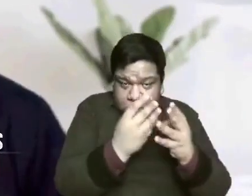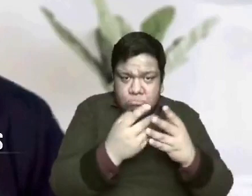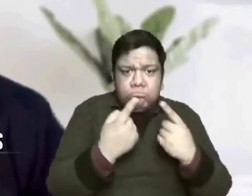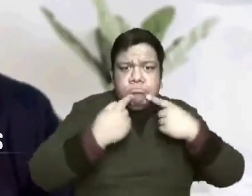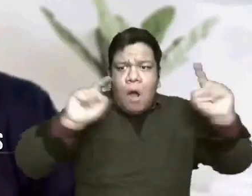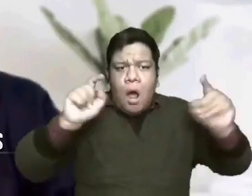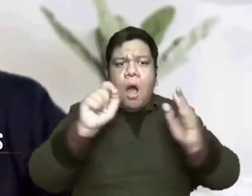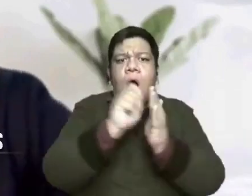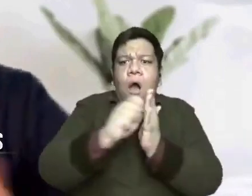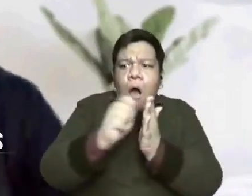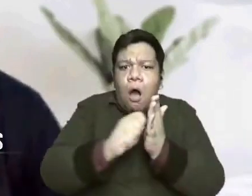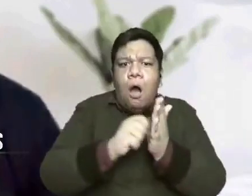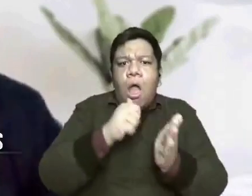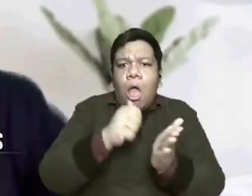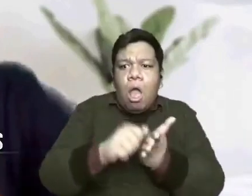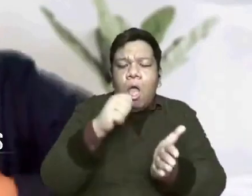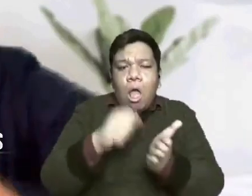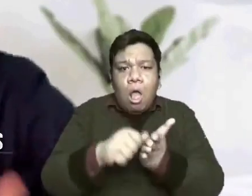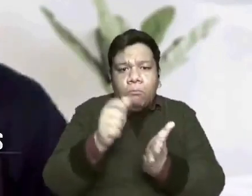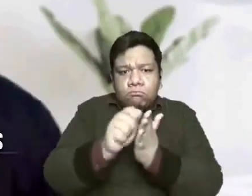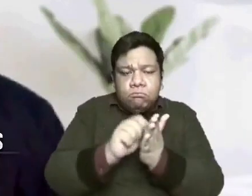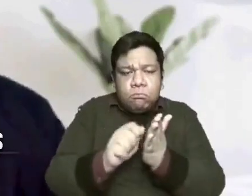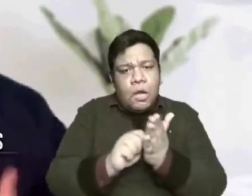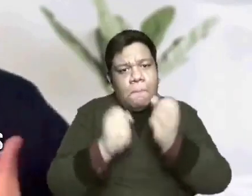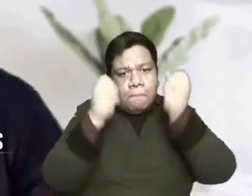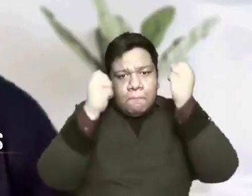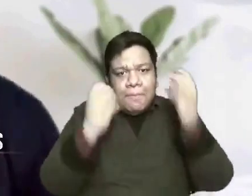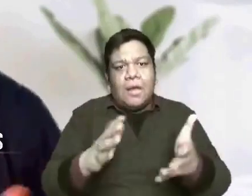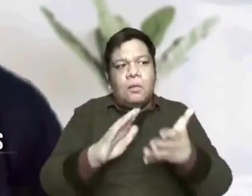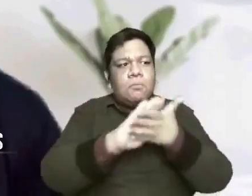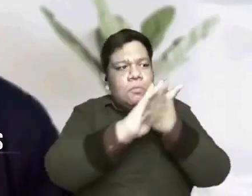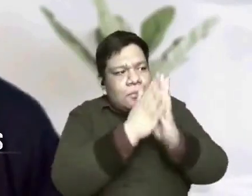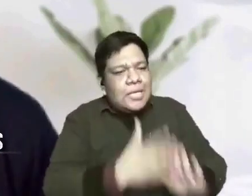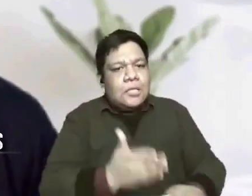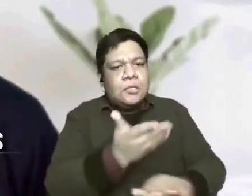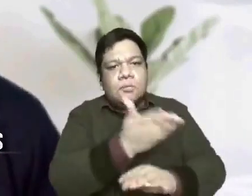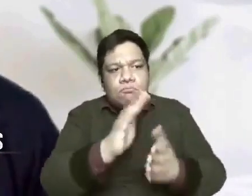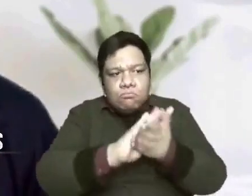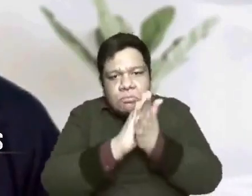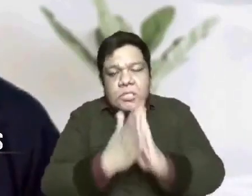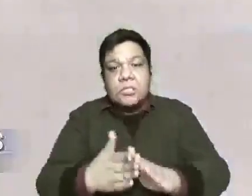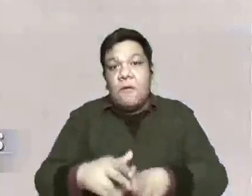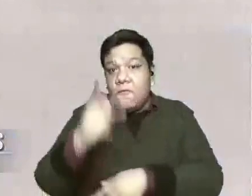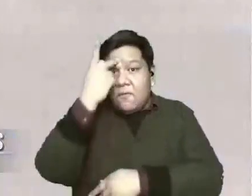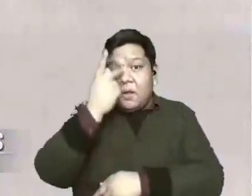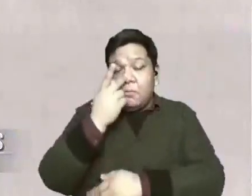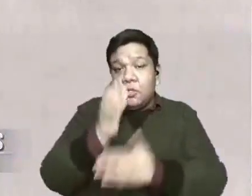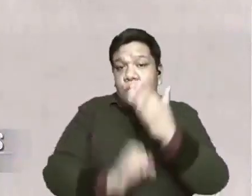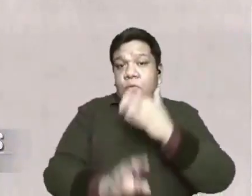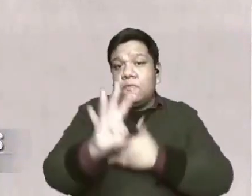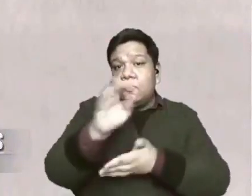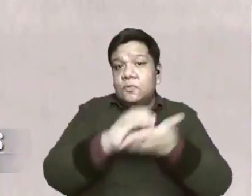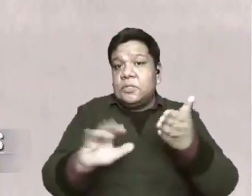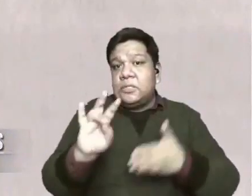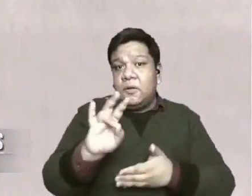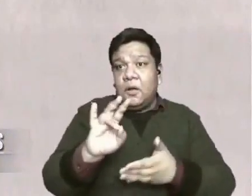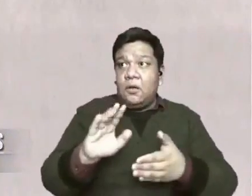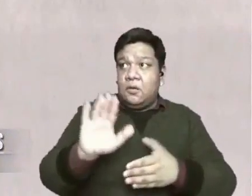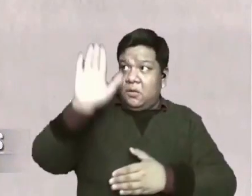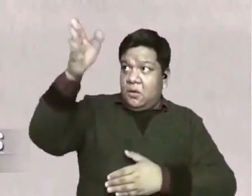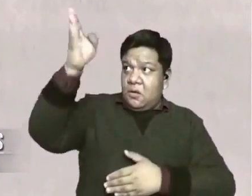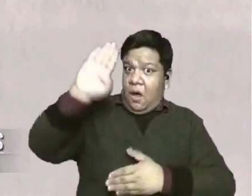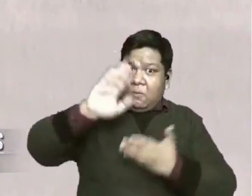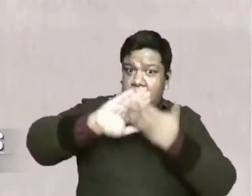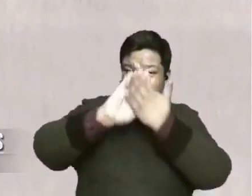write a letter or letters that were overflowing with message of peace. In Philippians 4 7 and the